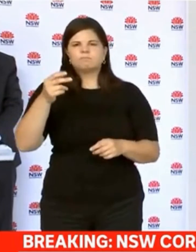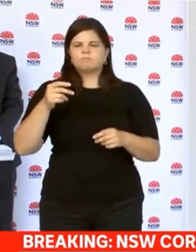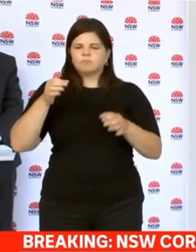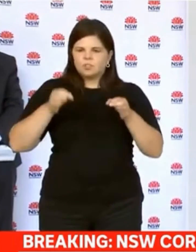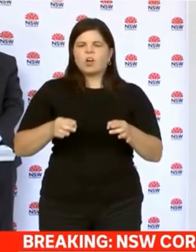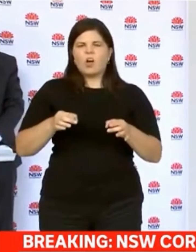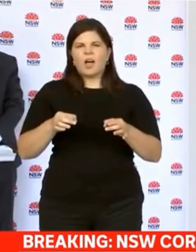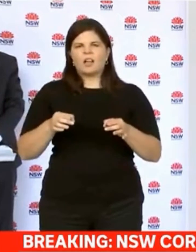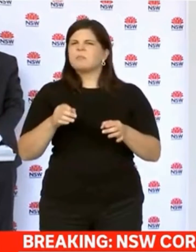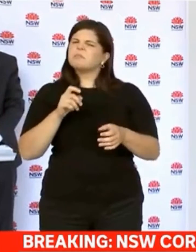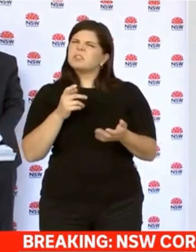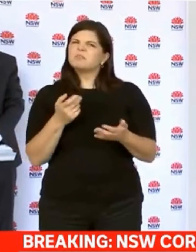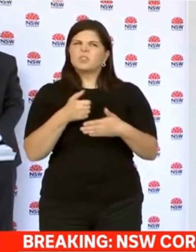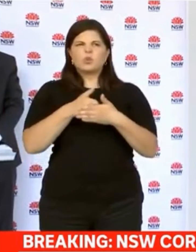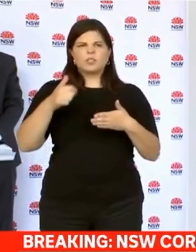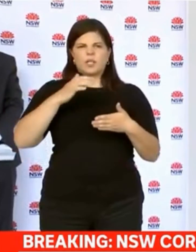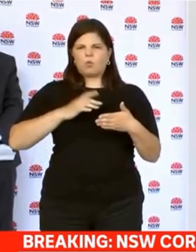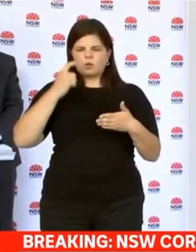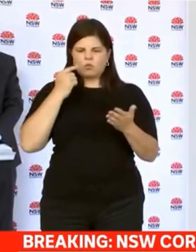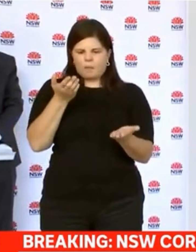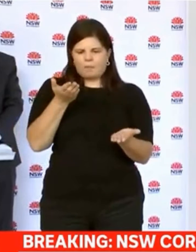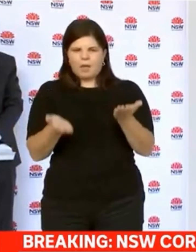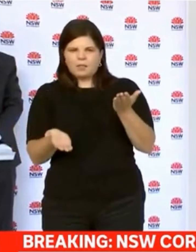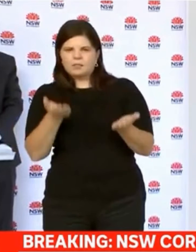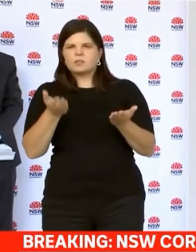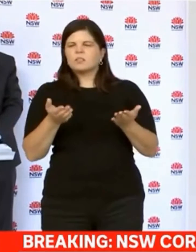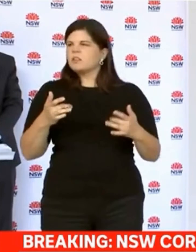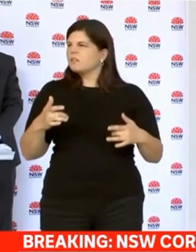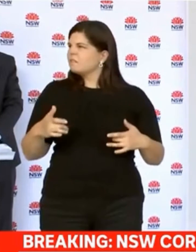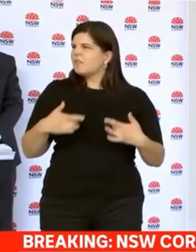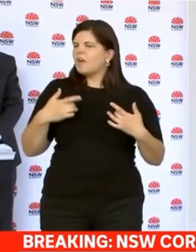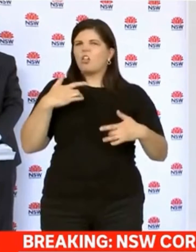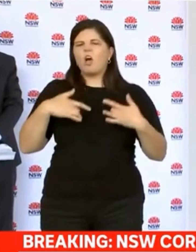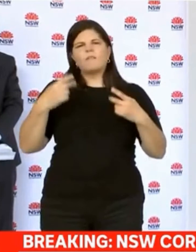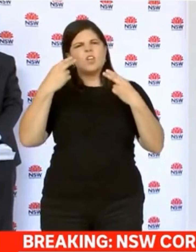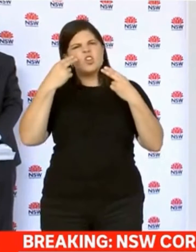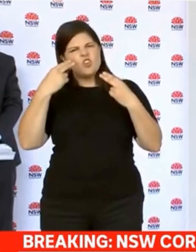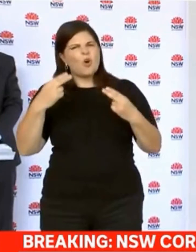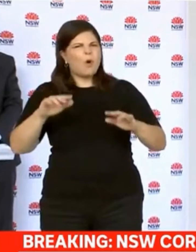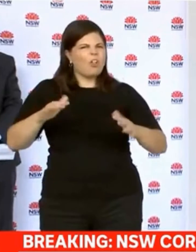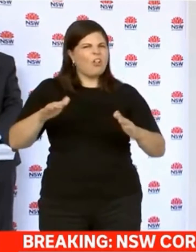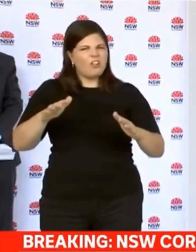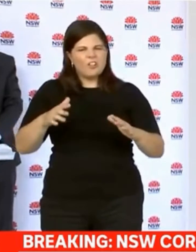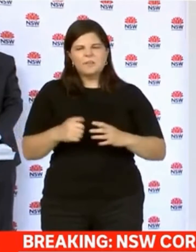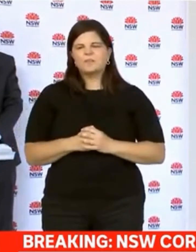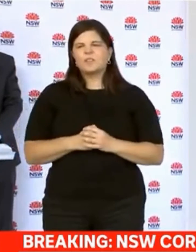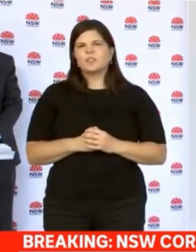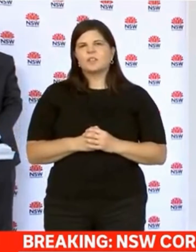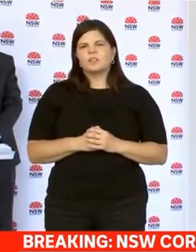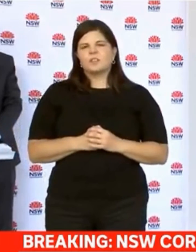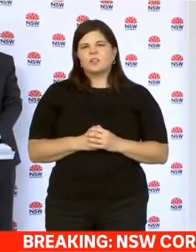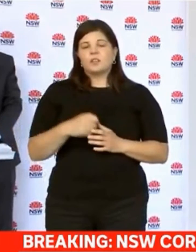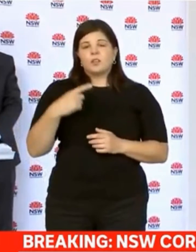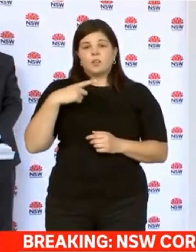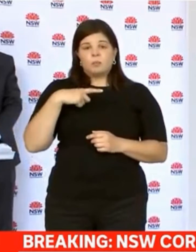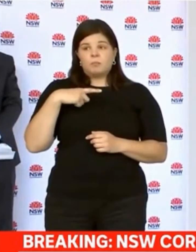speaking, I want people to know that we always strive to maintain that level of normality where we can. Because even with the rollout of